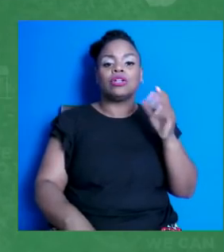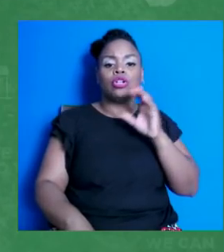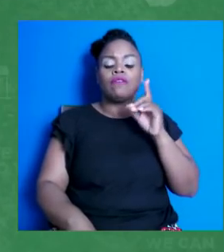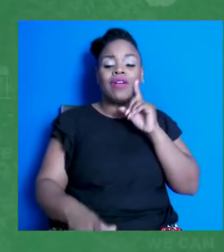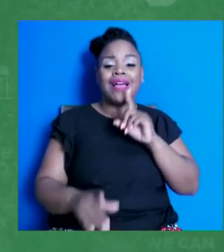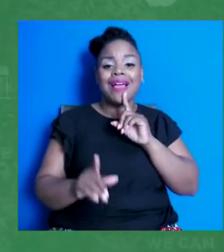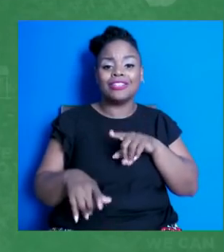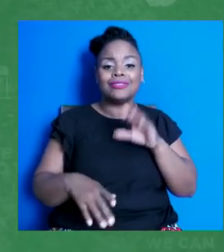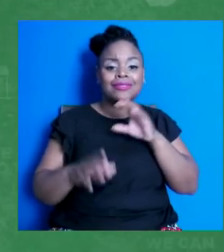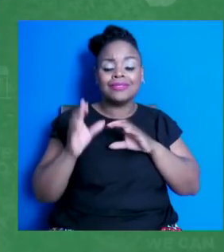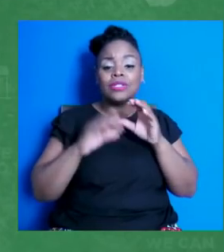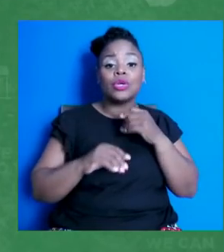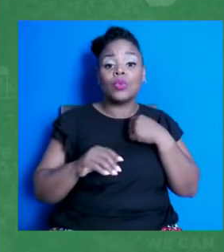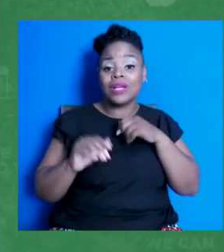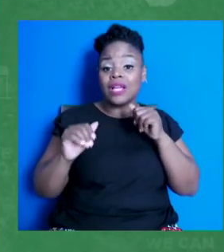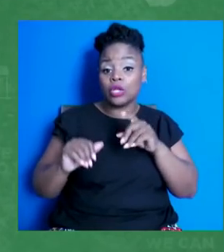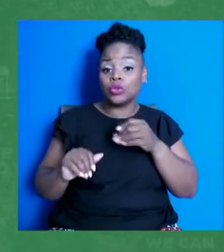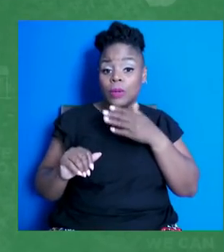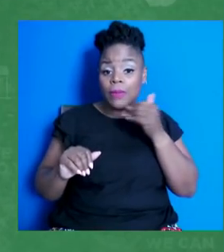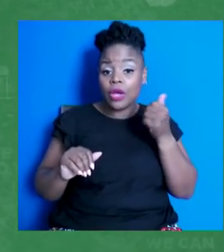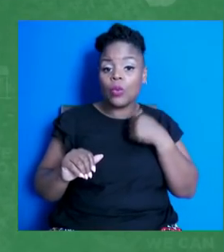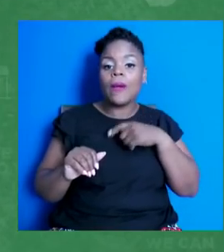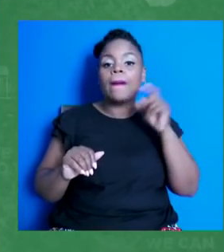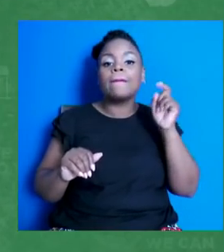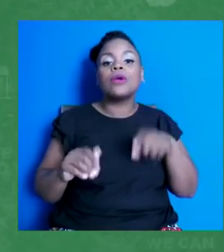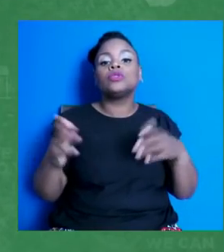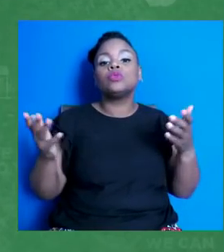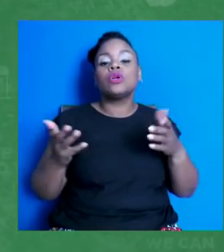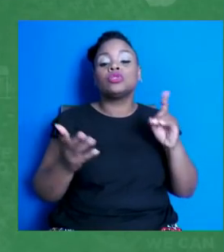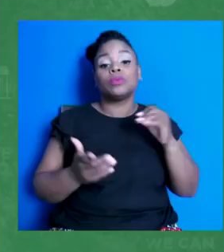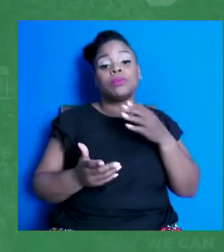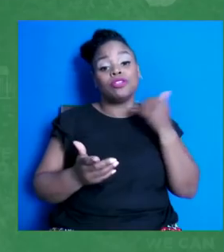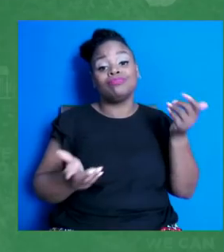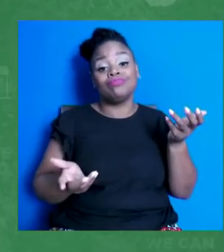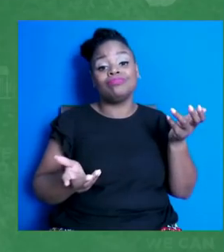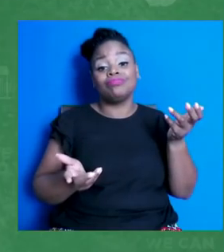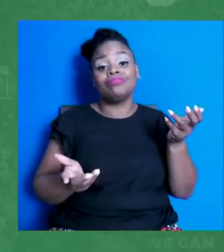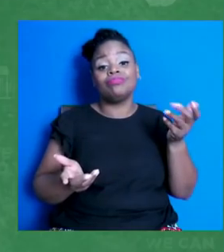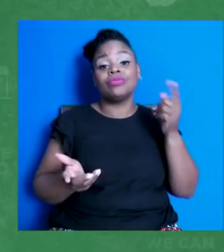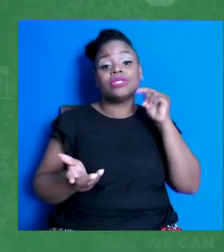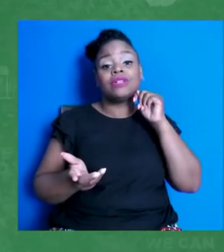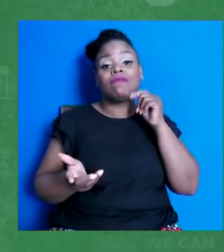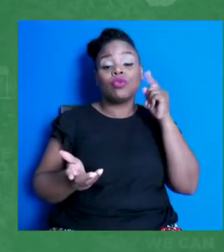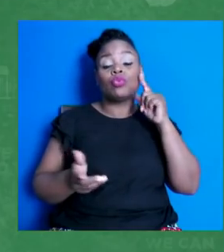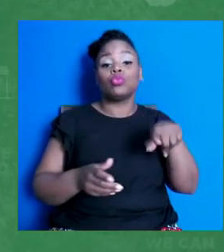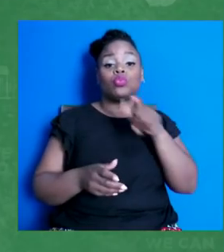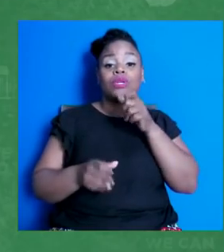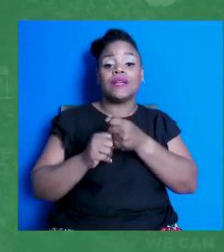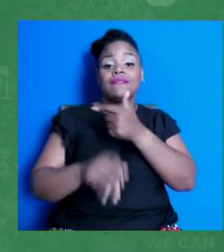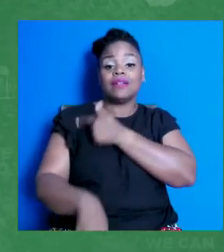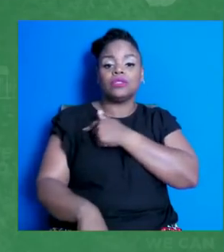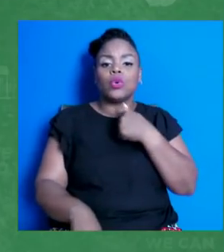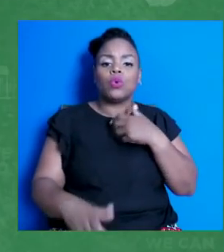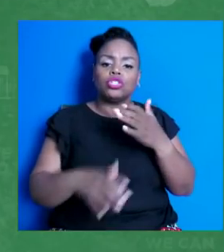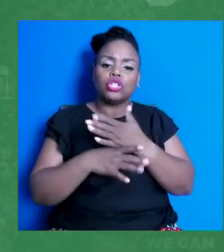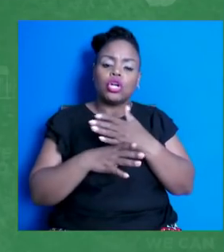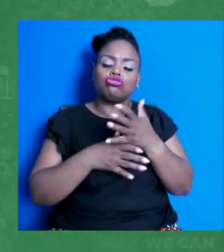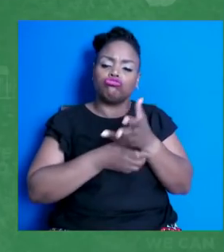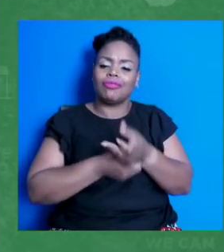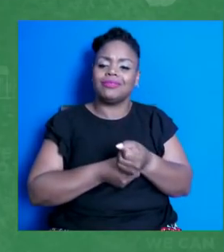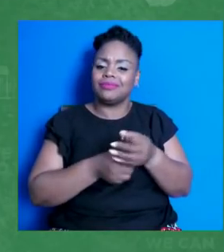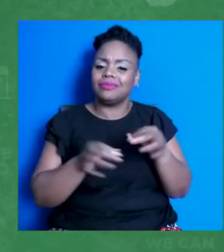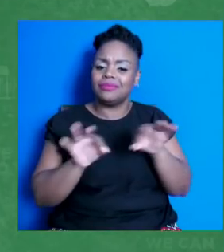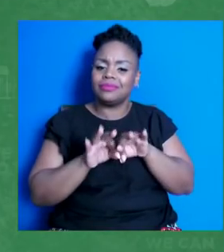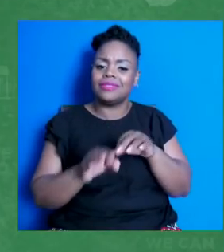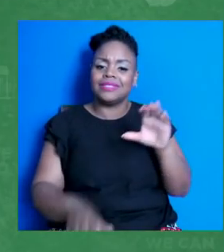be frank, we must do better. So at Teens for Vaccines, we are sharing trusted sources from the CDC, as well as immunization